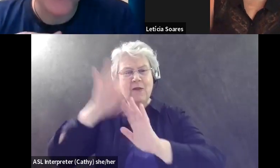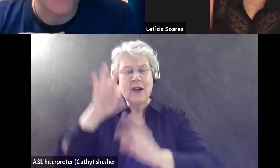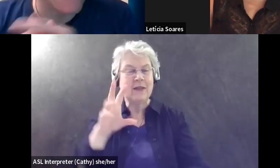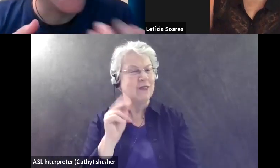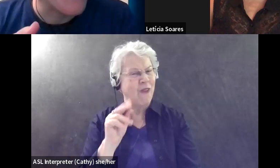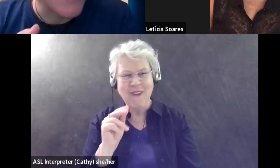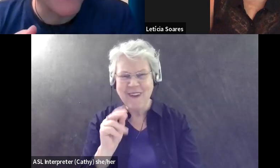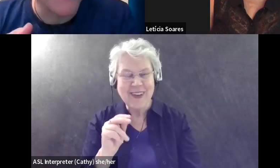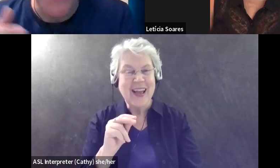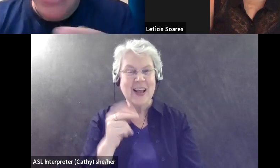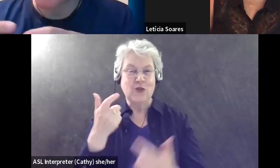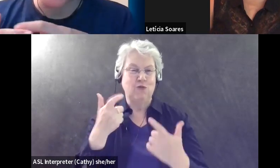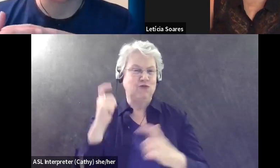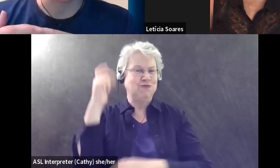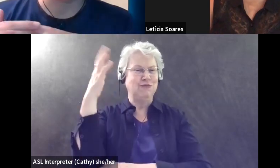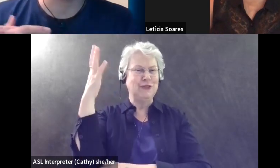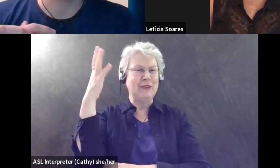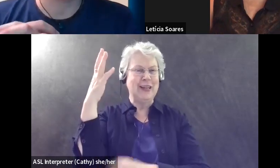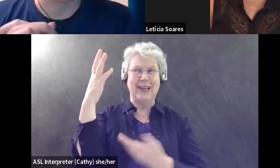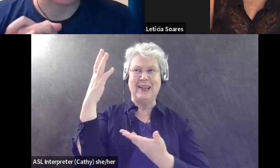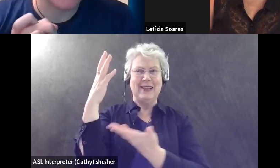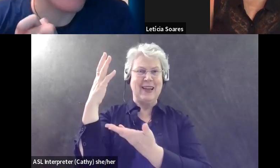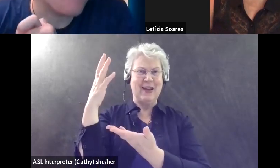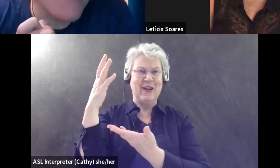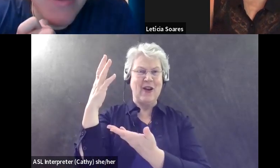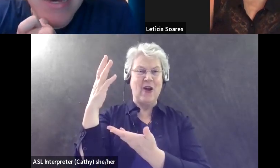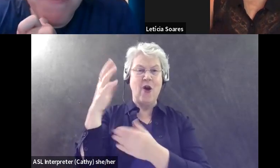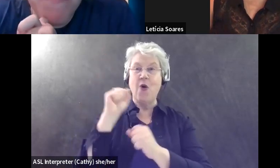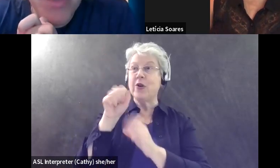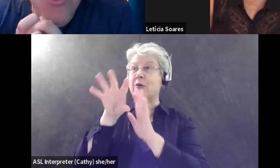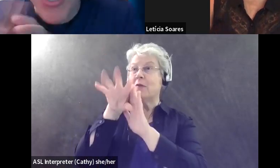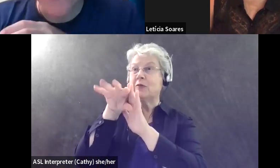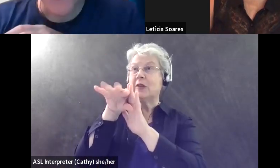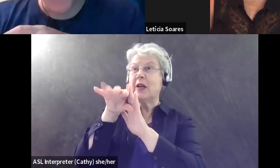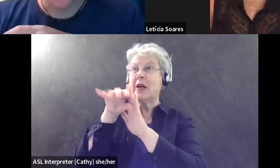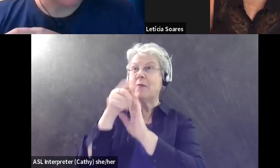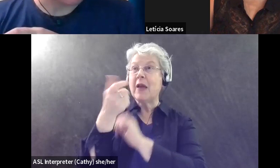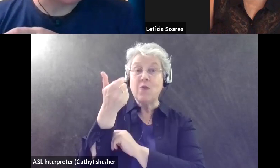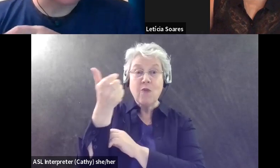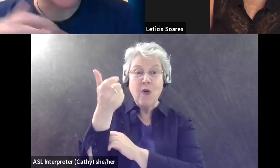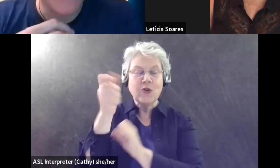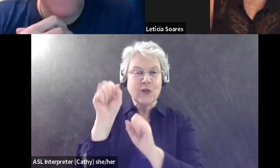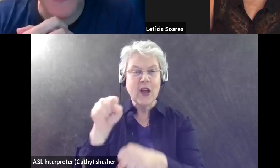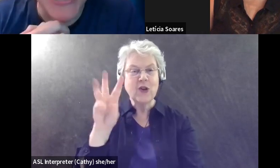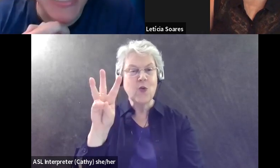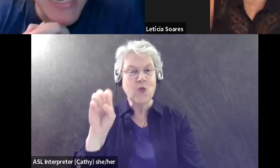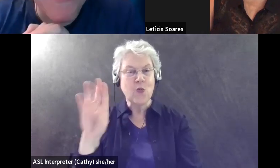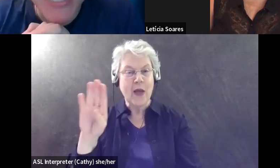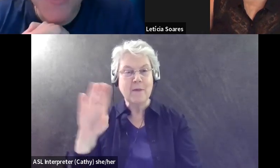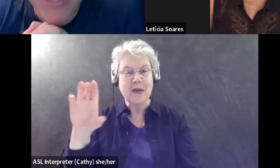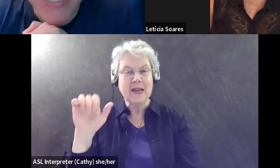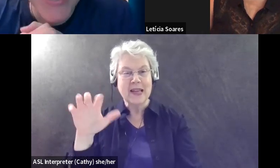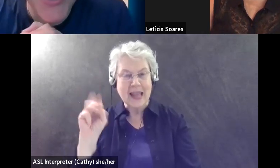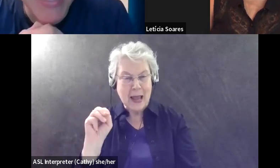backyard or, or being able to beam in birds on a webcam. Folks, if you know of any webcams you love watching,